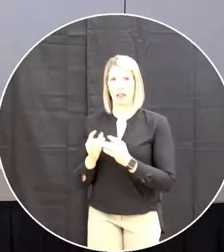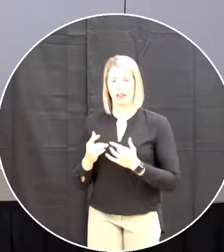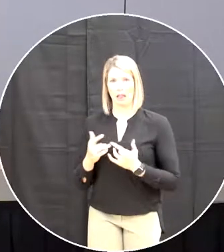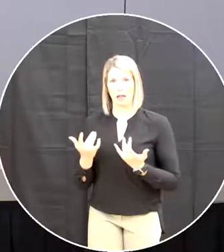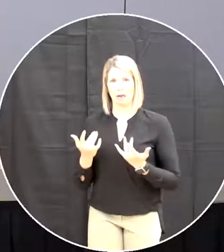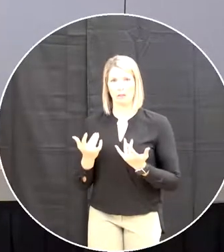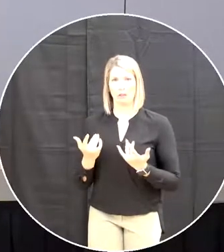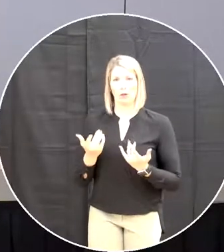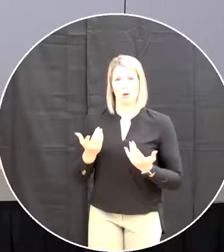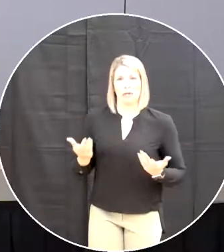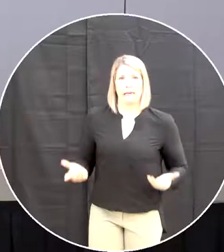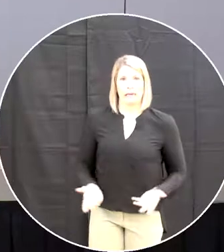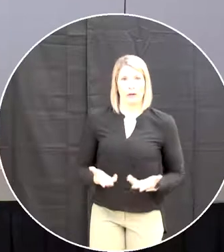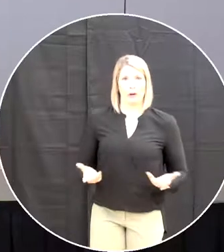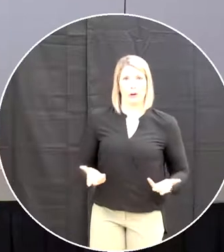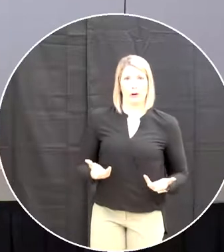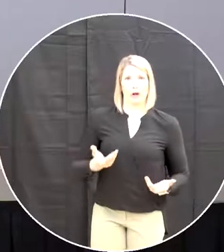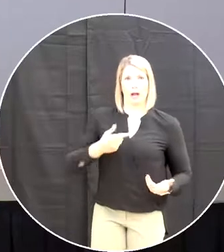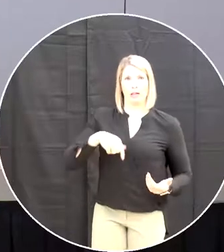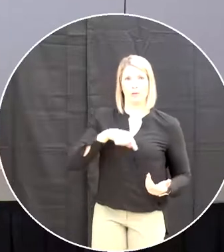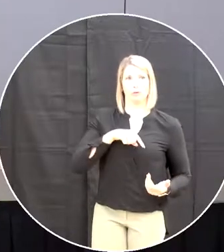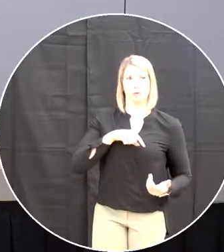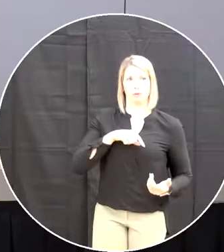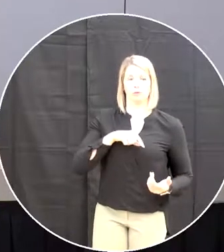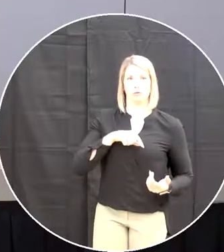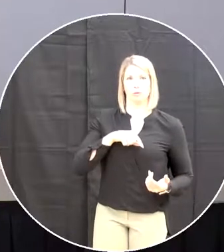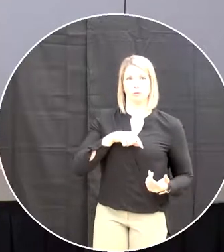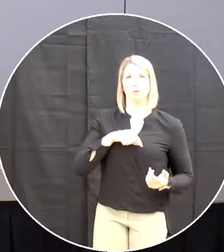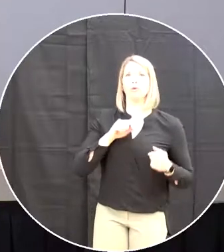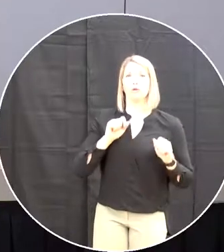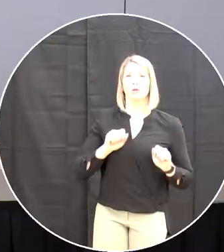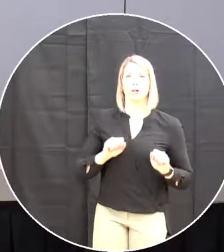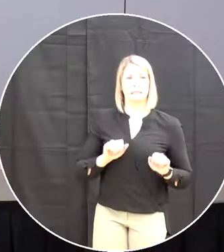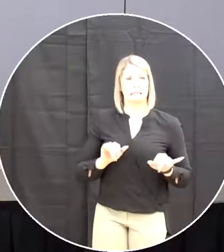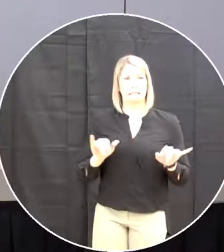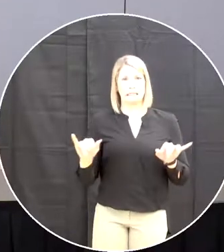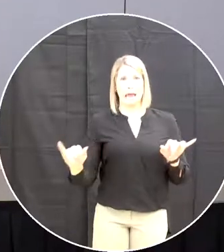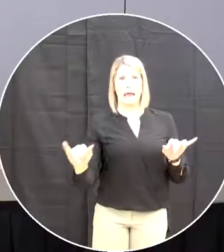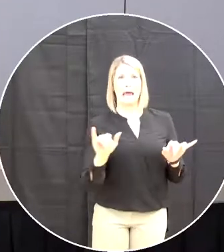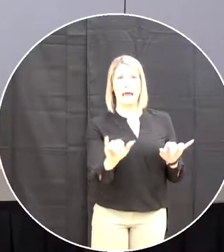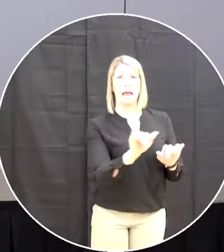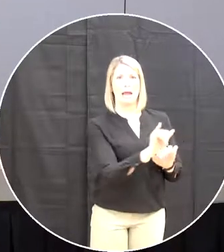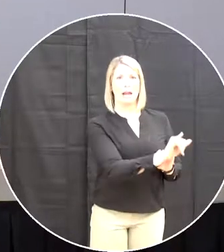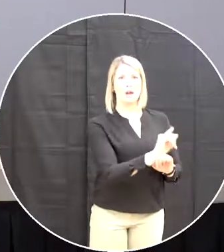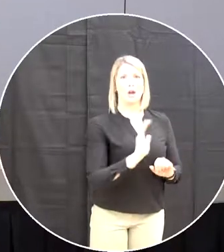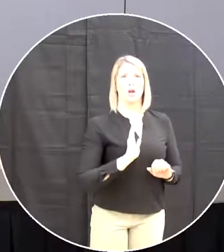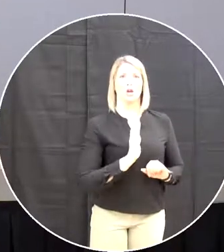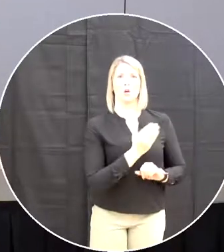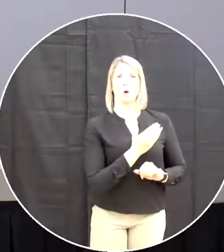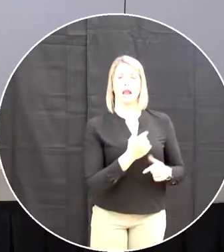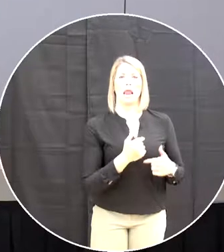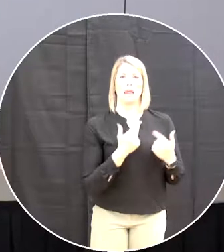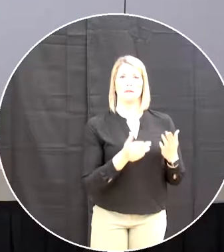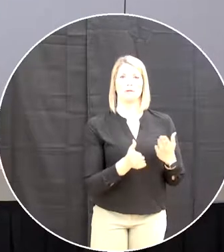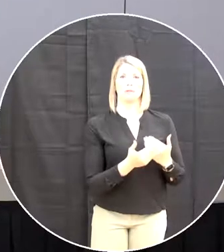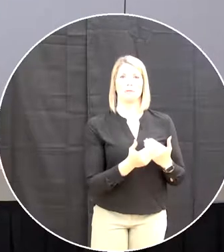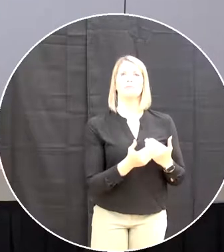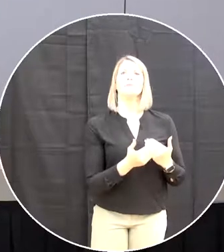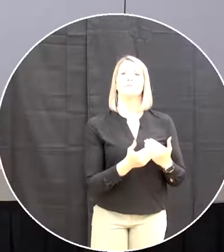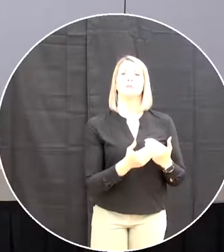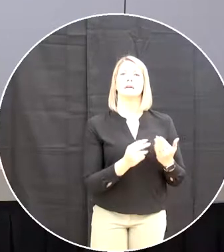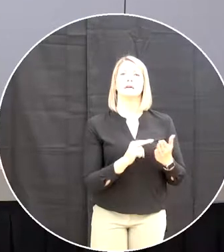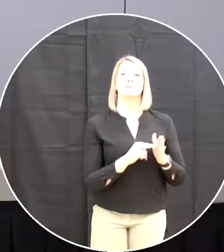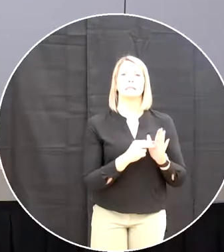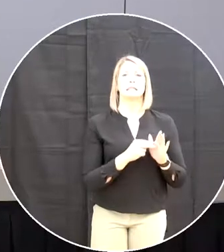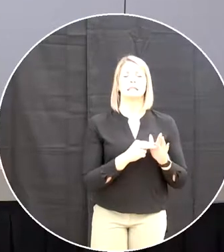we are here and we could we could be in our living rooms implies that there is an equivalent experience of the